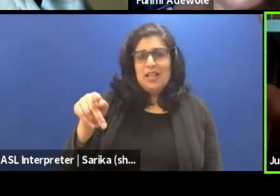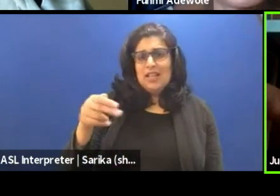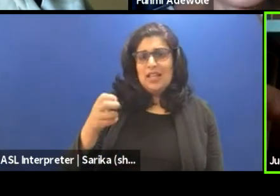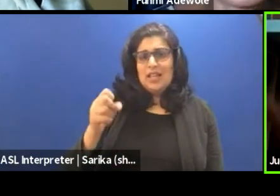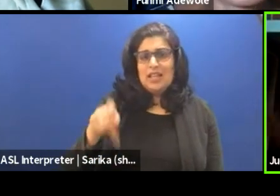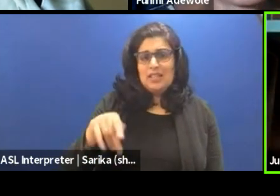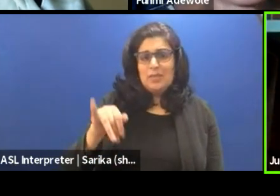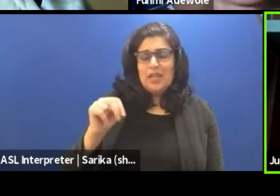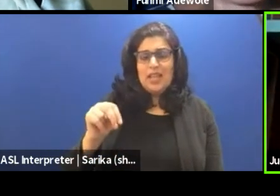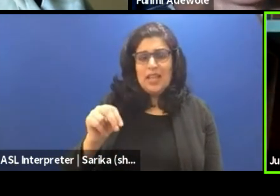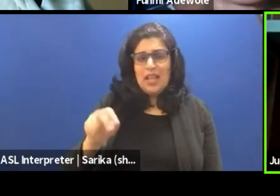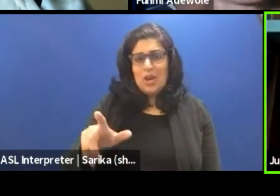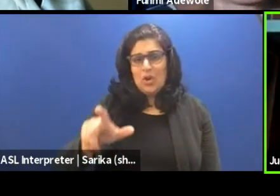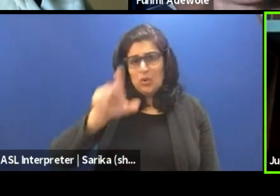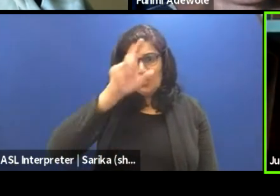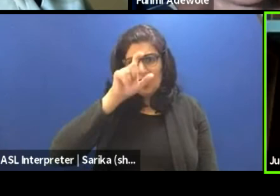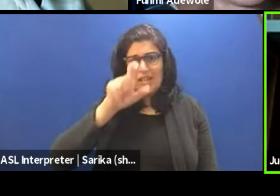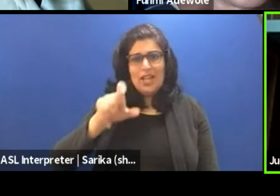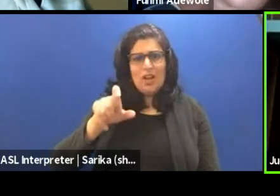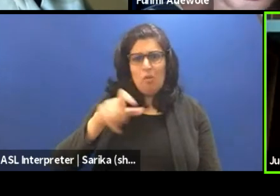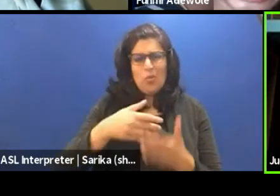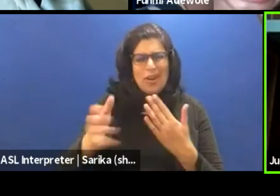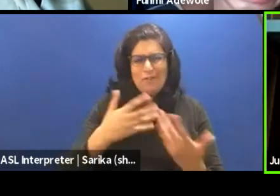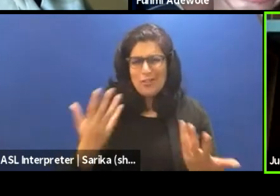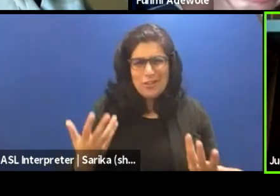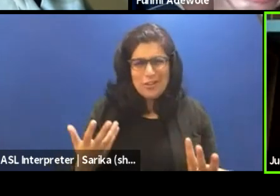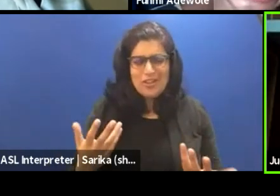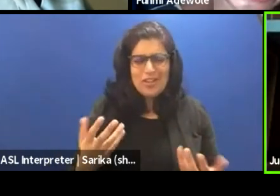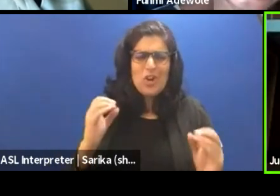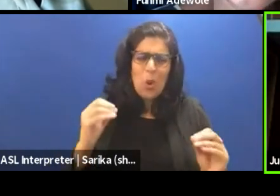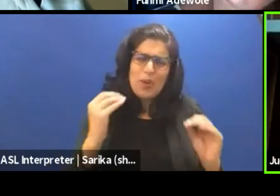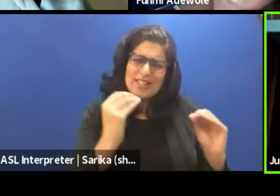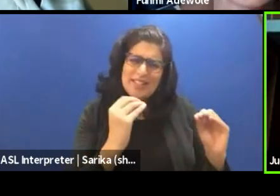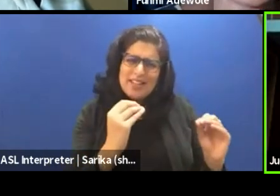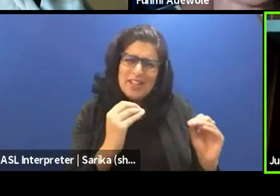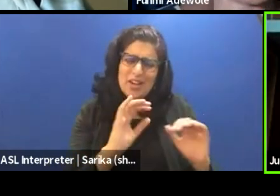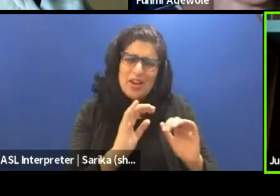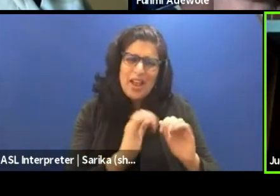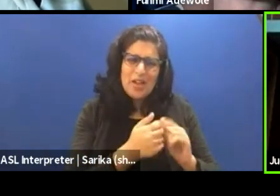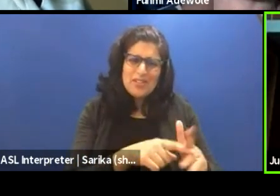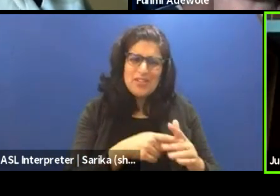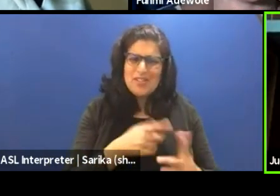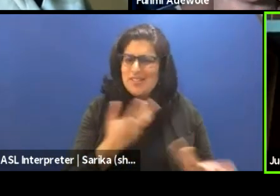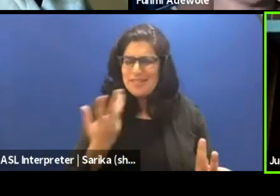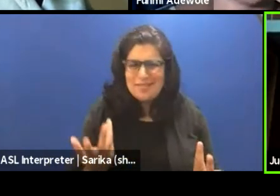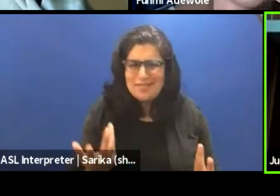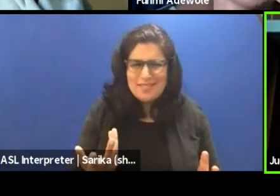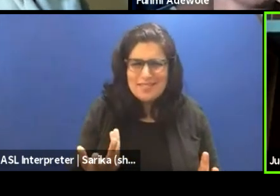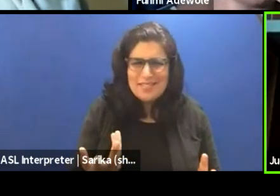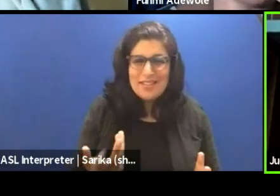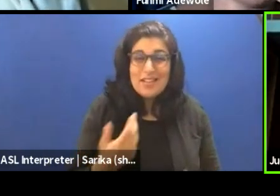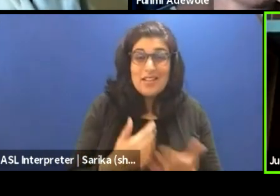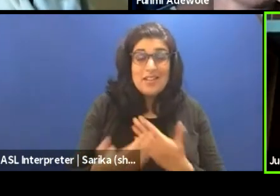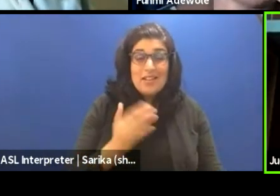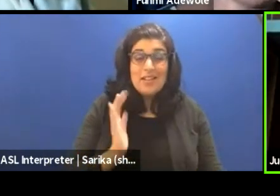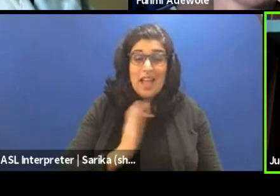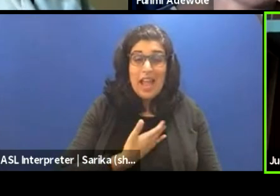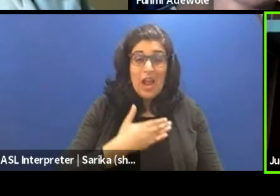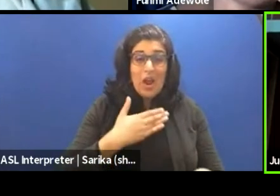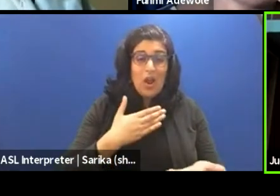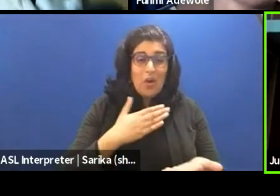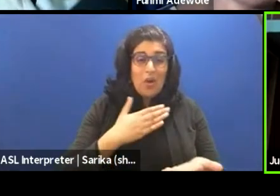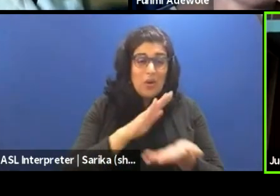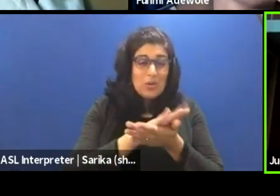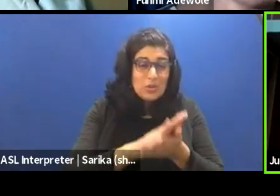in the Greek, whatever, in the this, in the that. Nobody's telling you how it started, you know what I mean? So, even our schooling is already telling